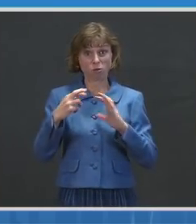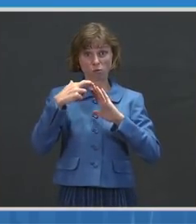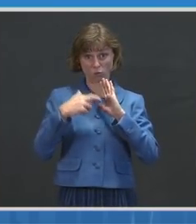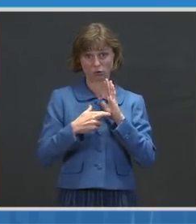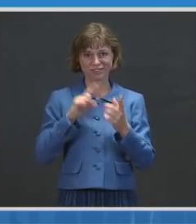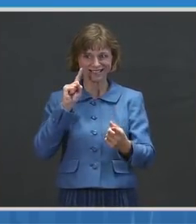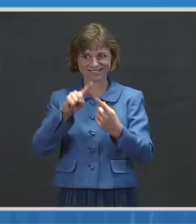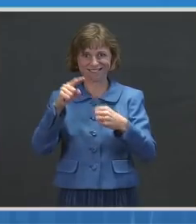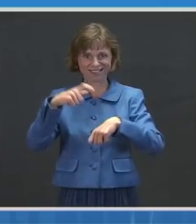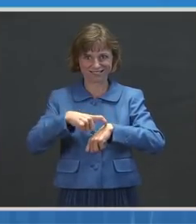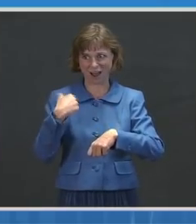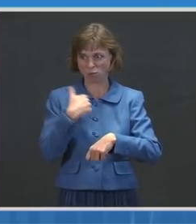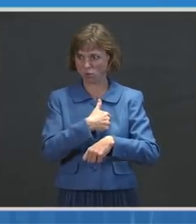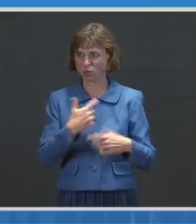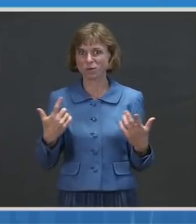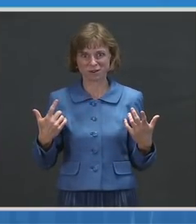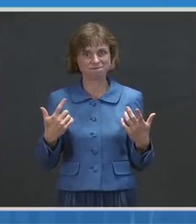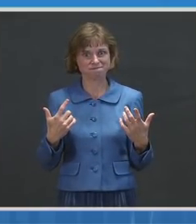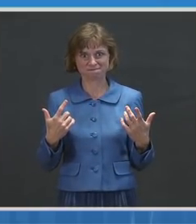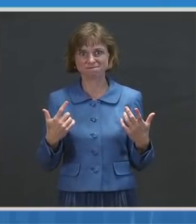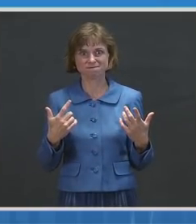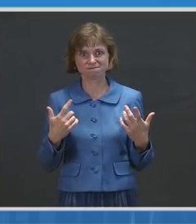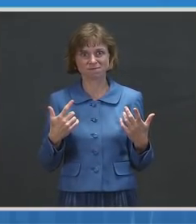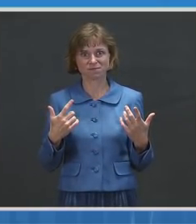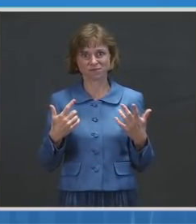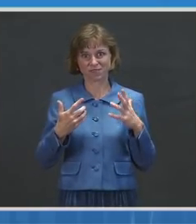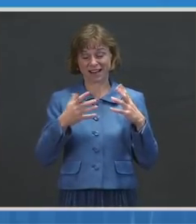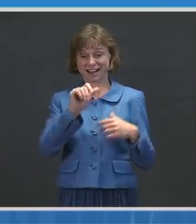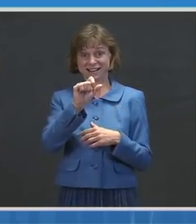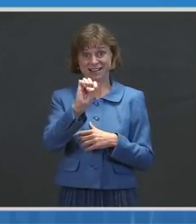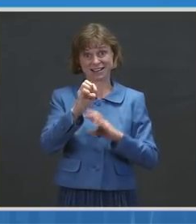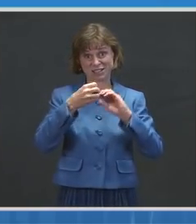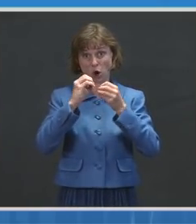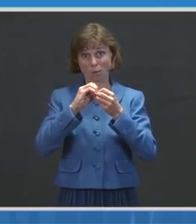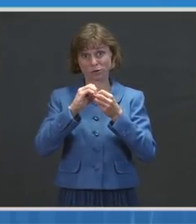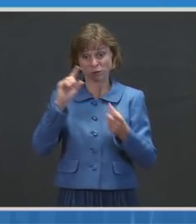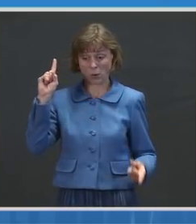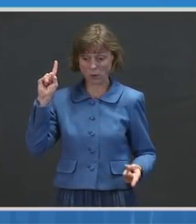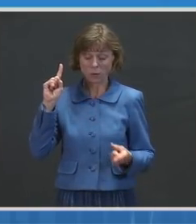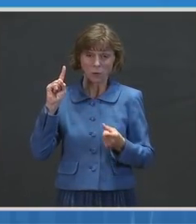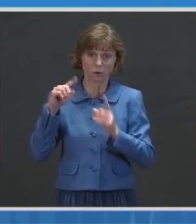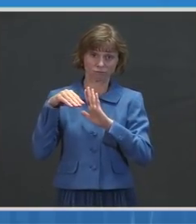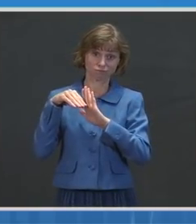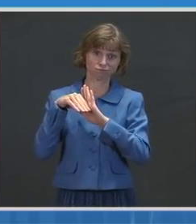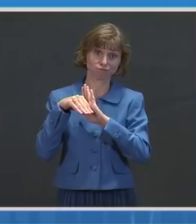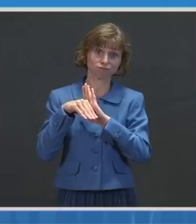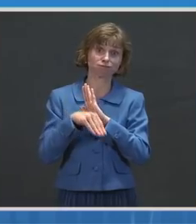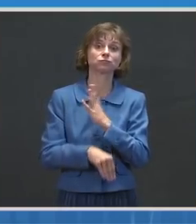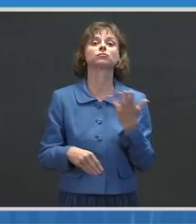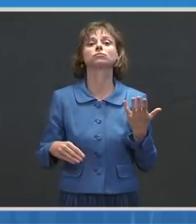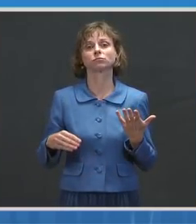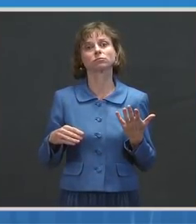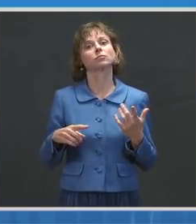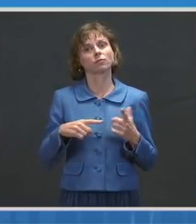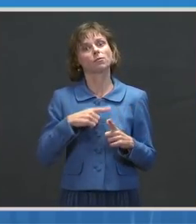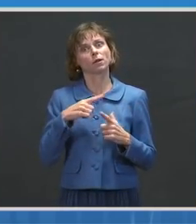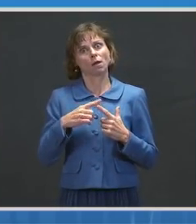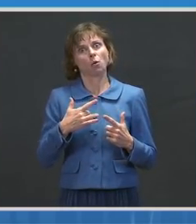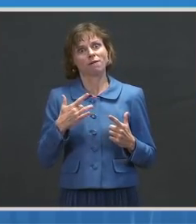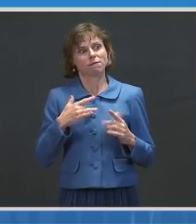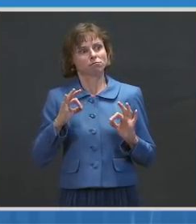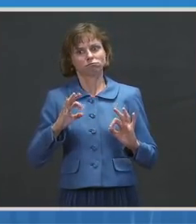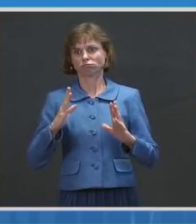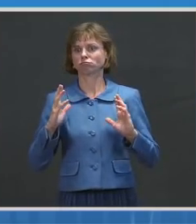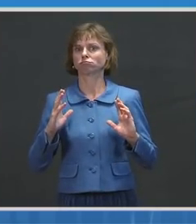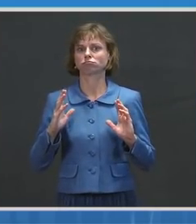as we're in a situation where the case rates are down — are down lower. We think that's wise. We think that the